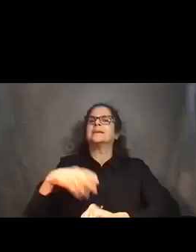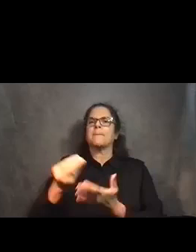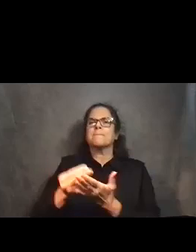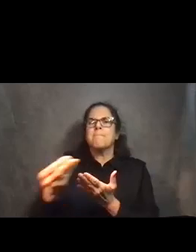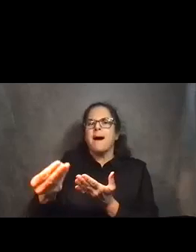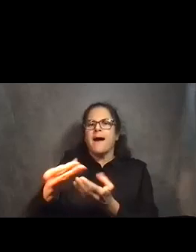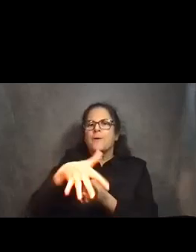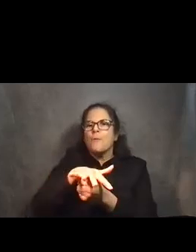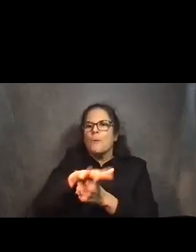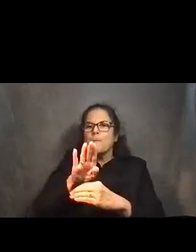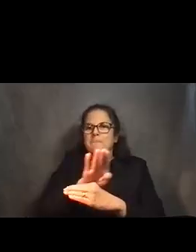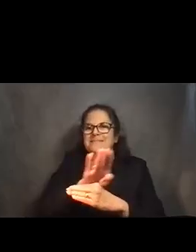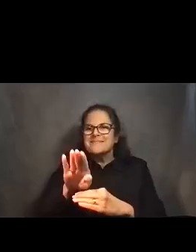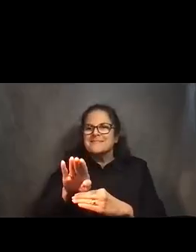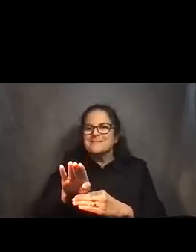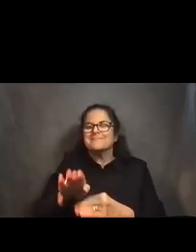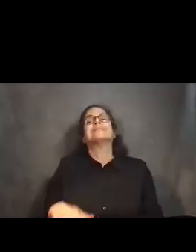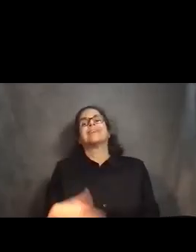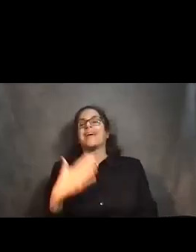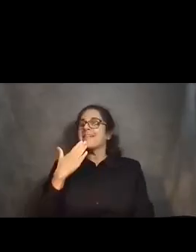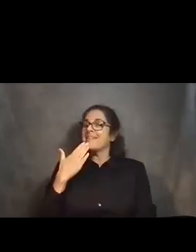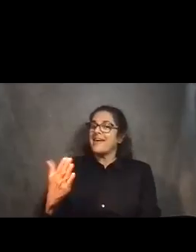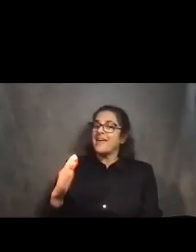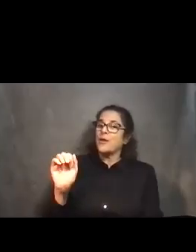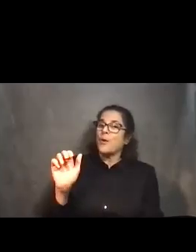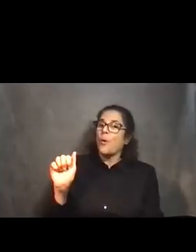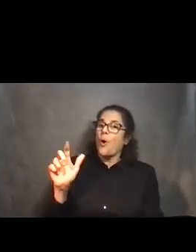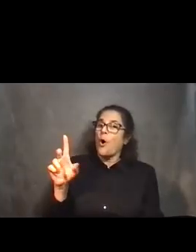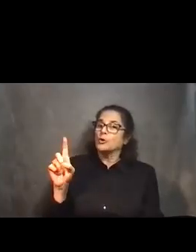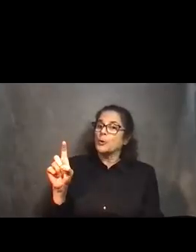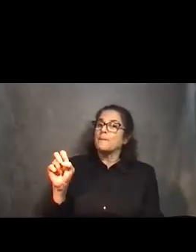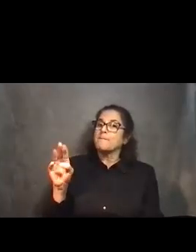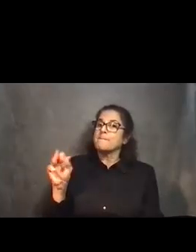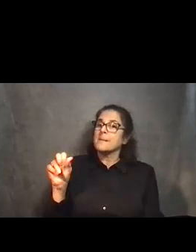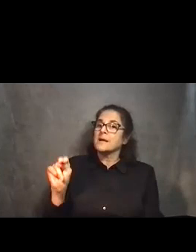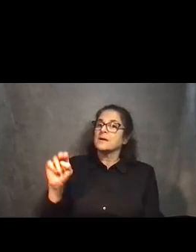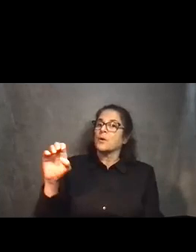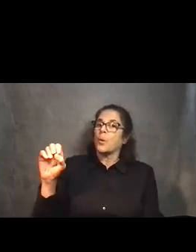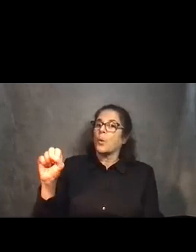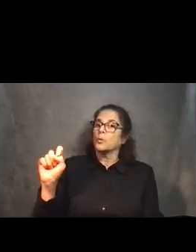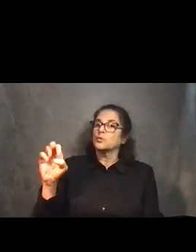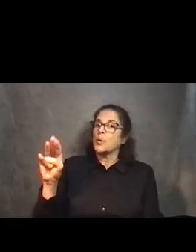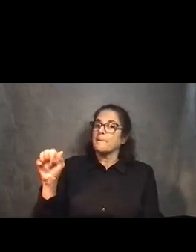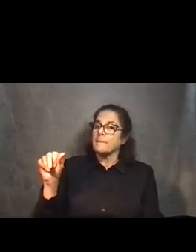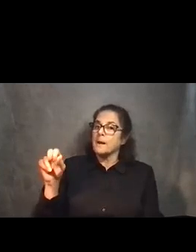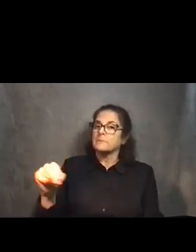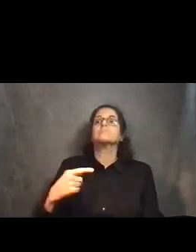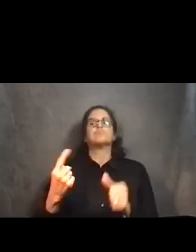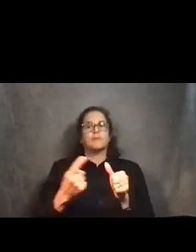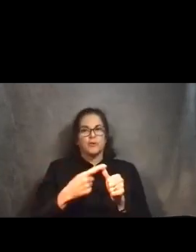Thank you, Alderman Osterman. Before we get started, I'm going to explain how the virtual meeting will work.